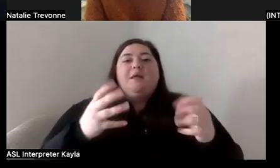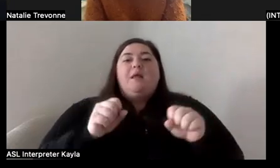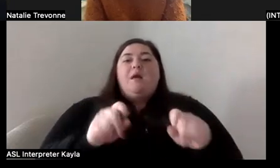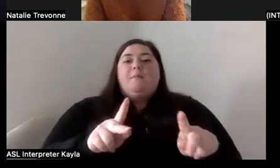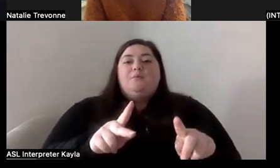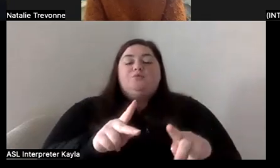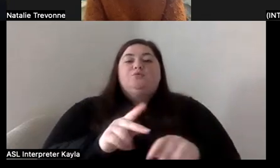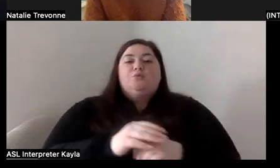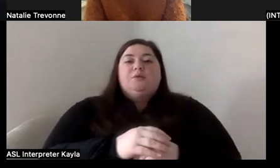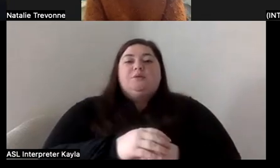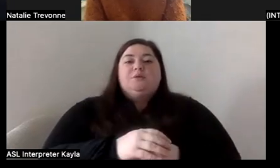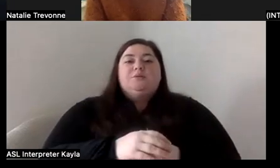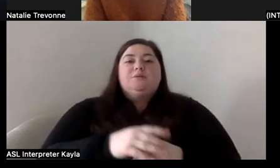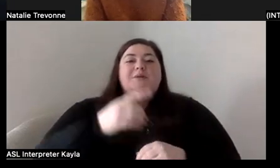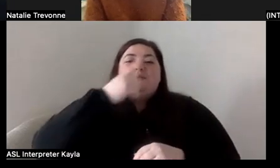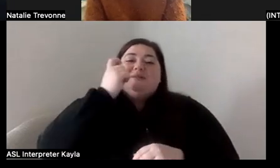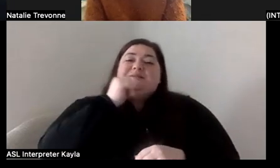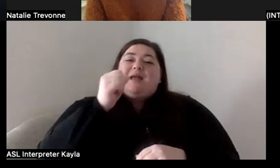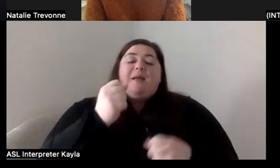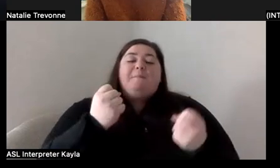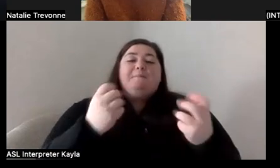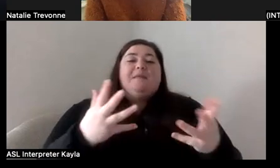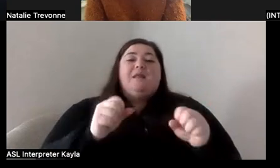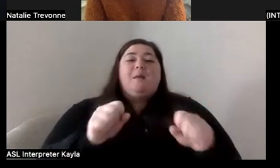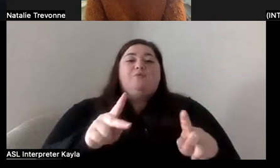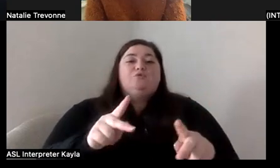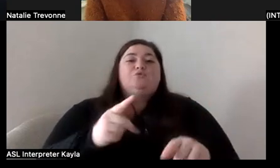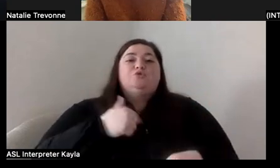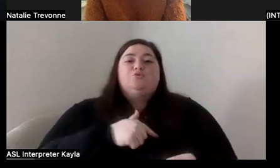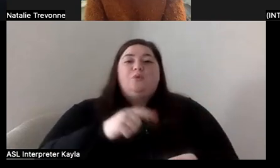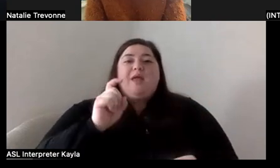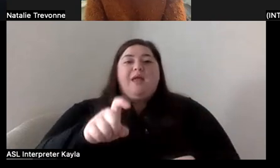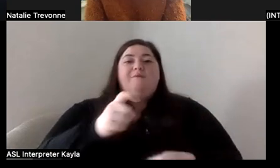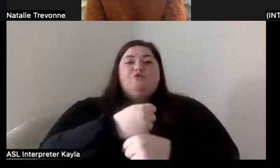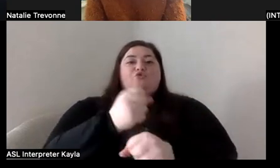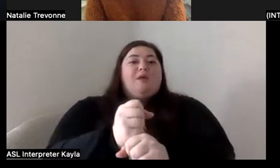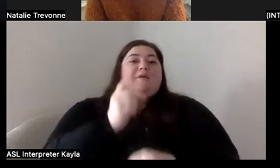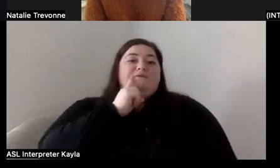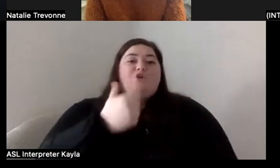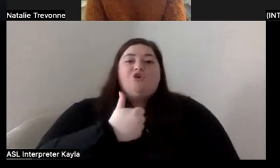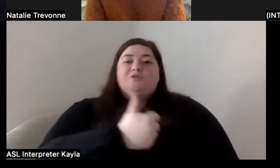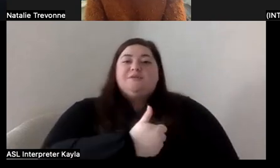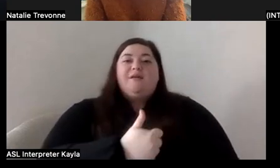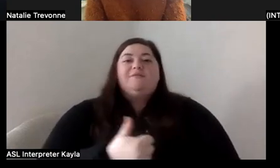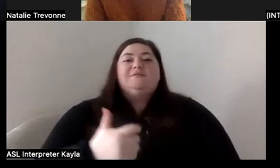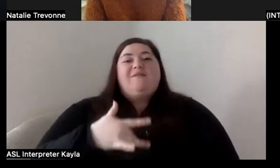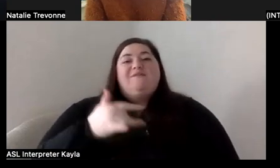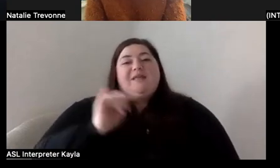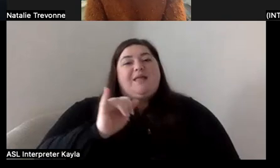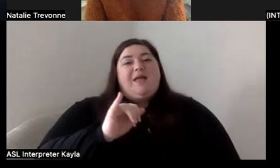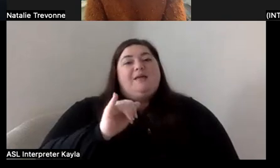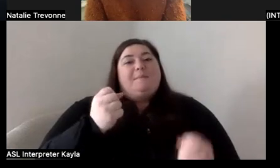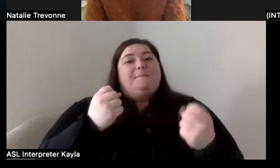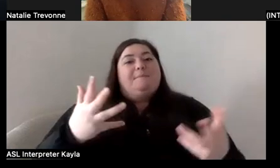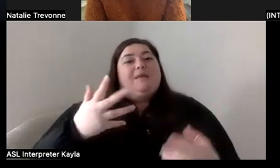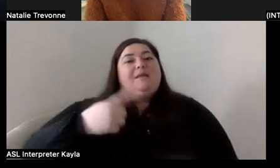because there really aren't that many opportunities out there and we have to just create them for ourselves. I feel like that's what so many